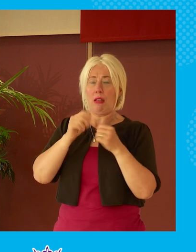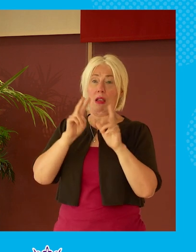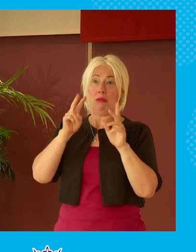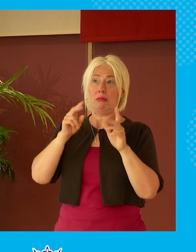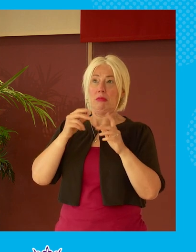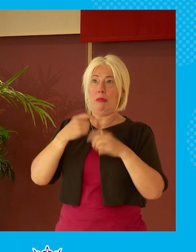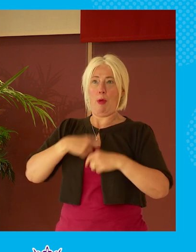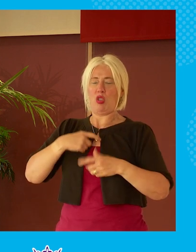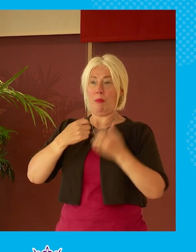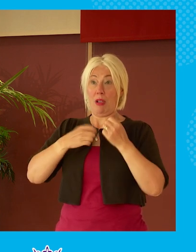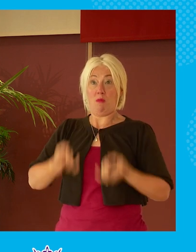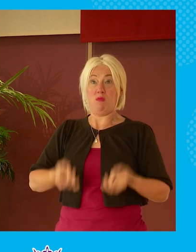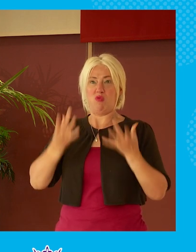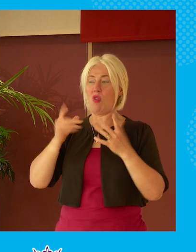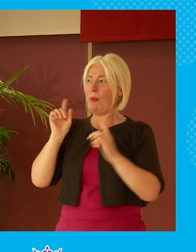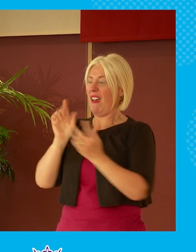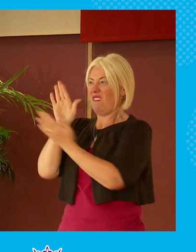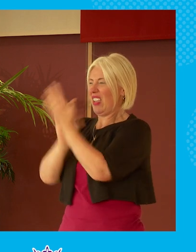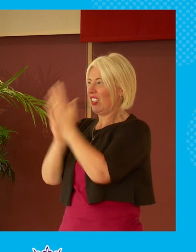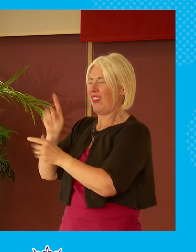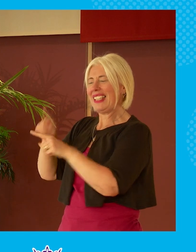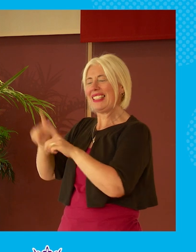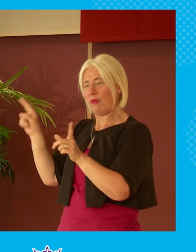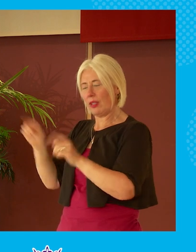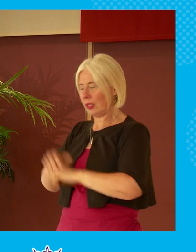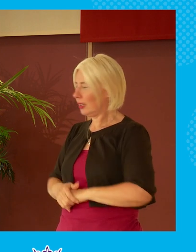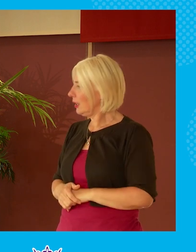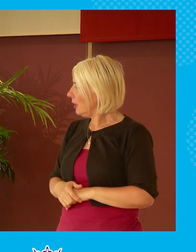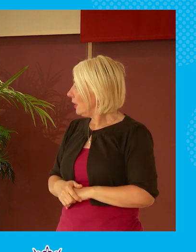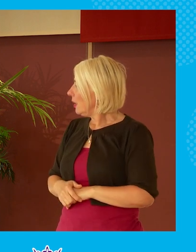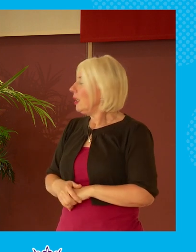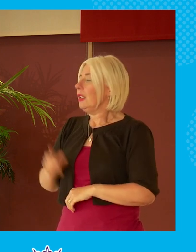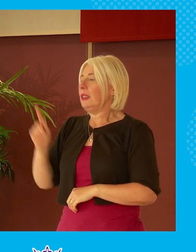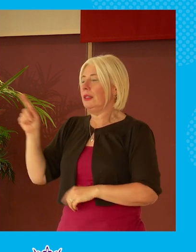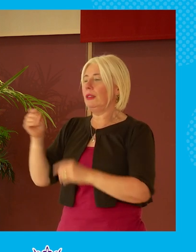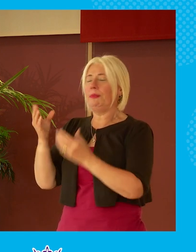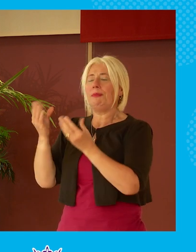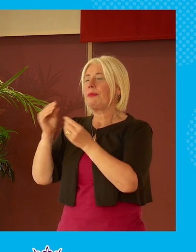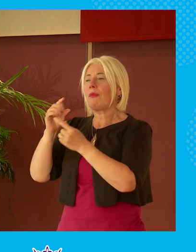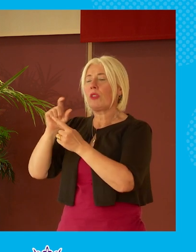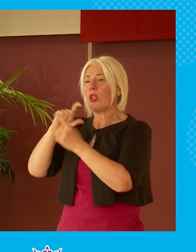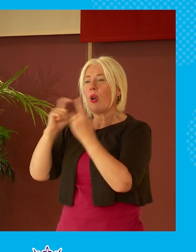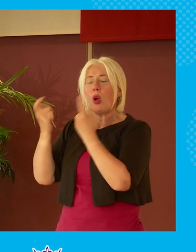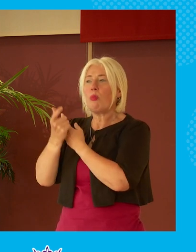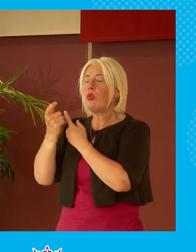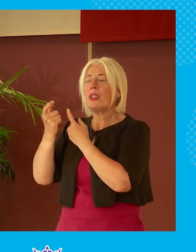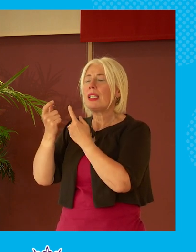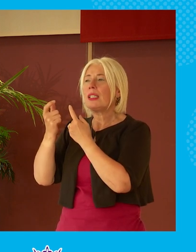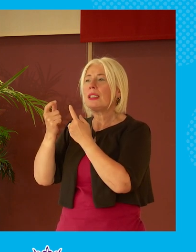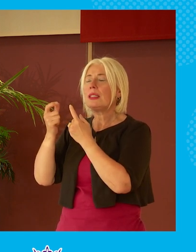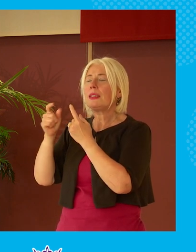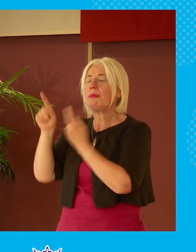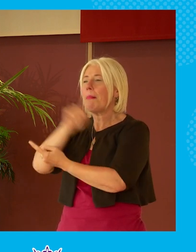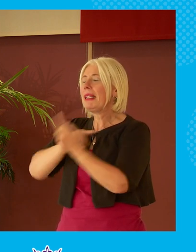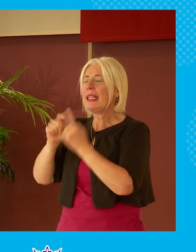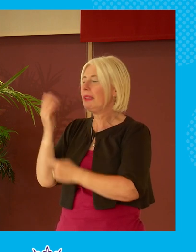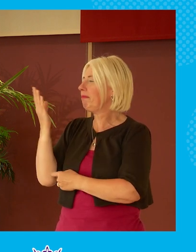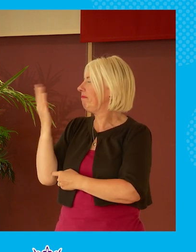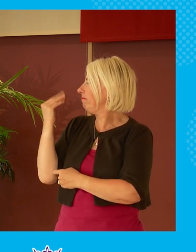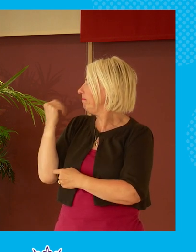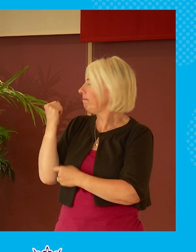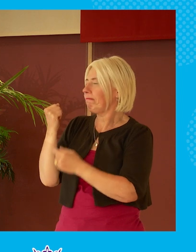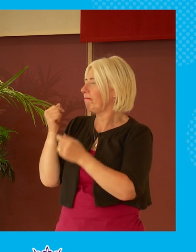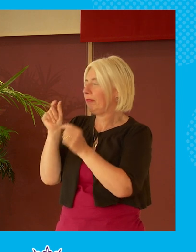in in social media and i had an experience quite recently was at a just a community meeting about a relatively minor issue and